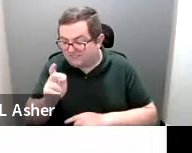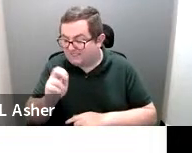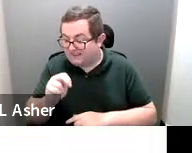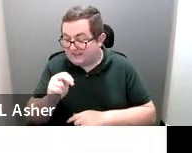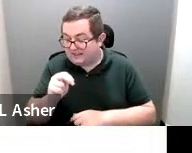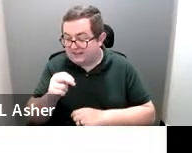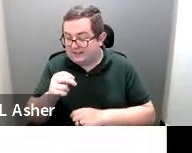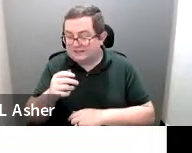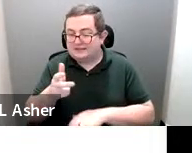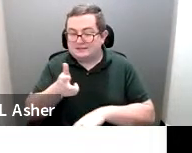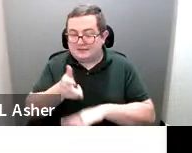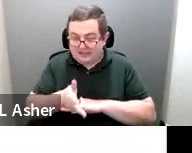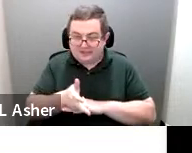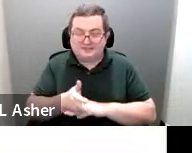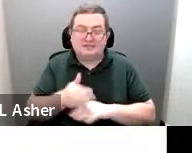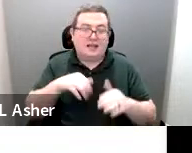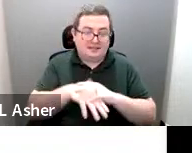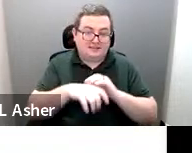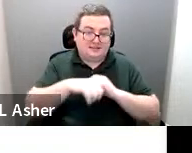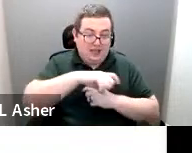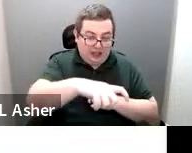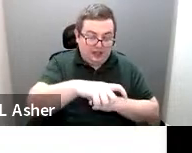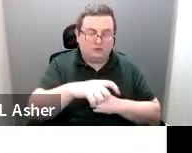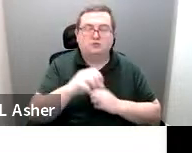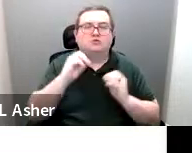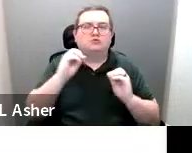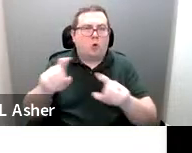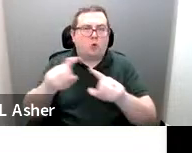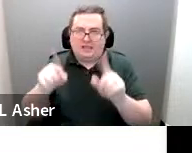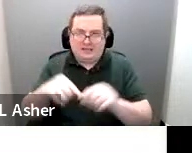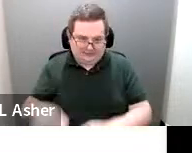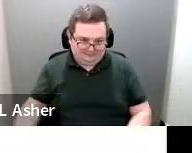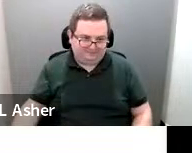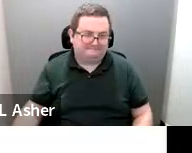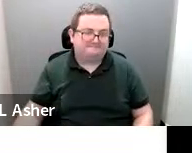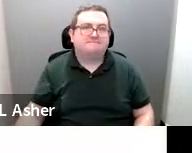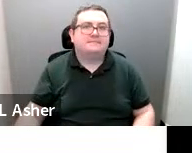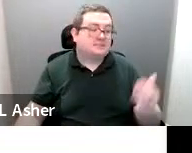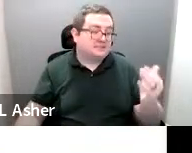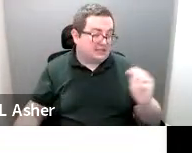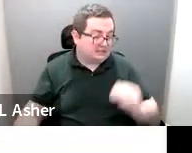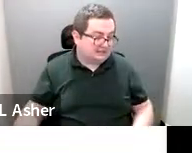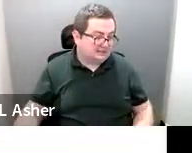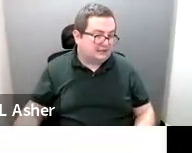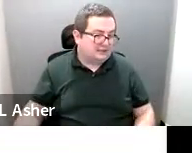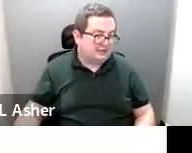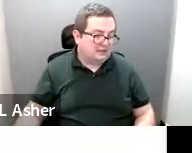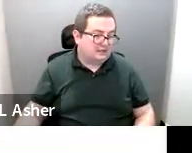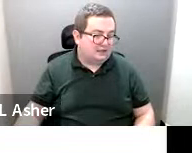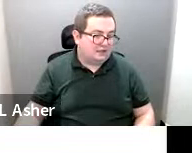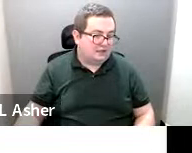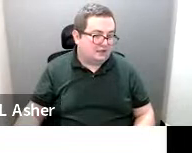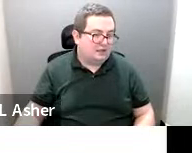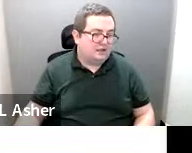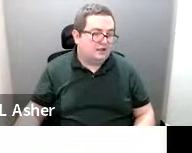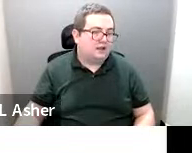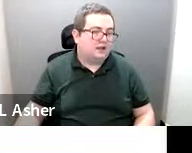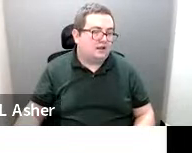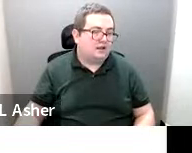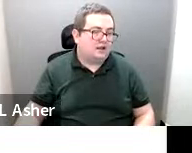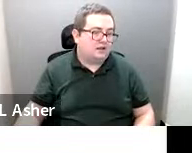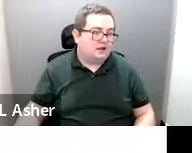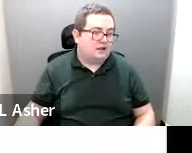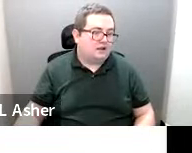access aisle, no sign. Next slide, 34. So the parking